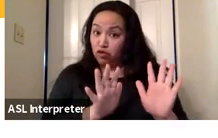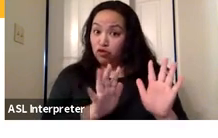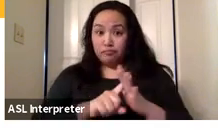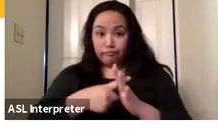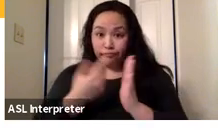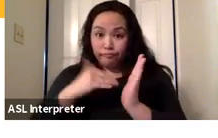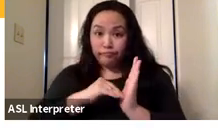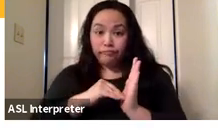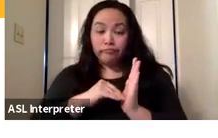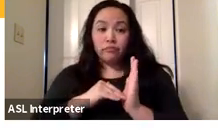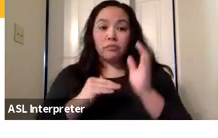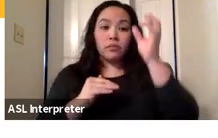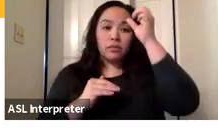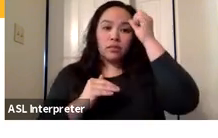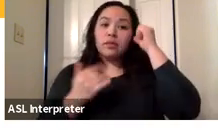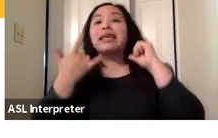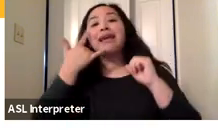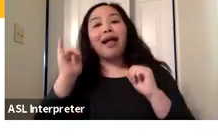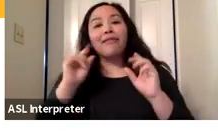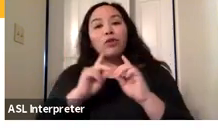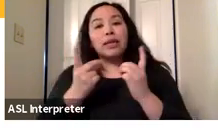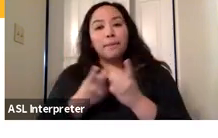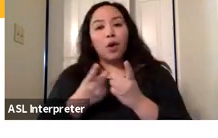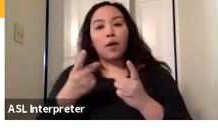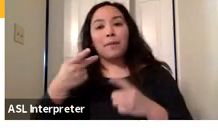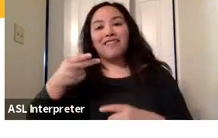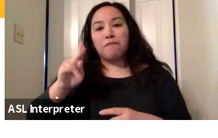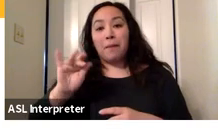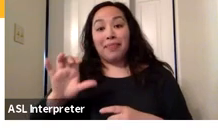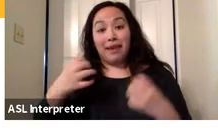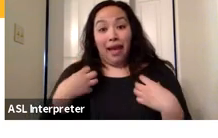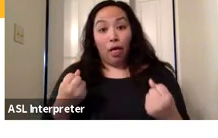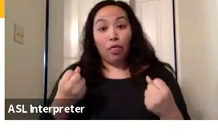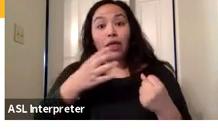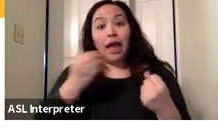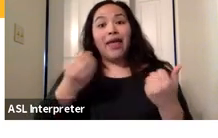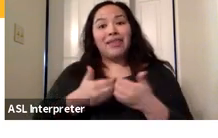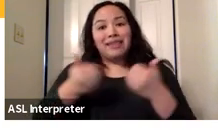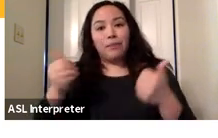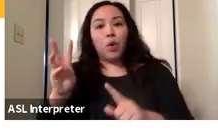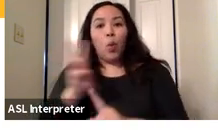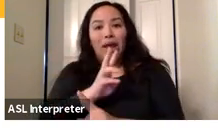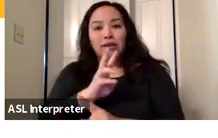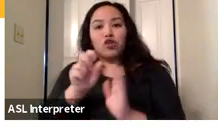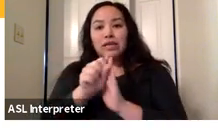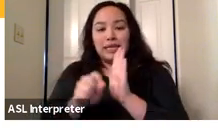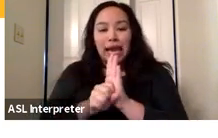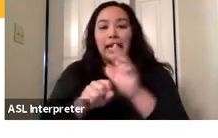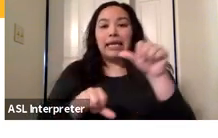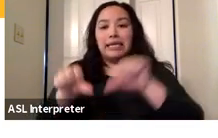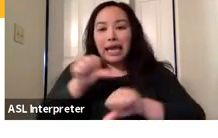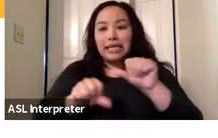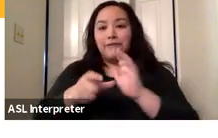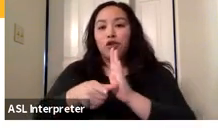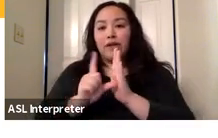the California Department of Public Health and the separate Western State Scientific Safety Review Committee,